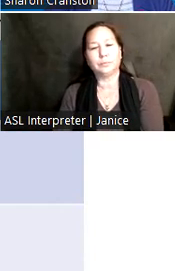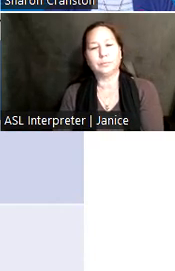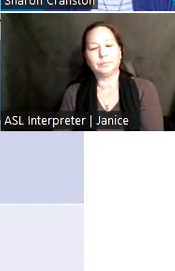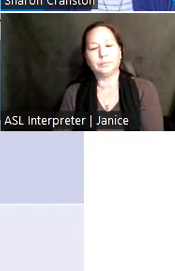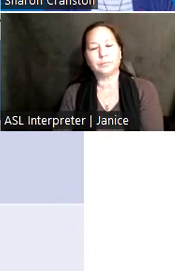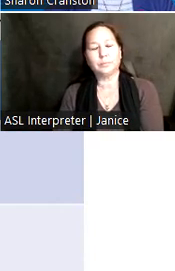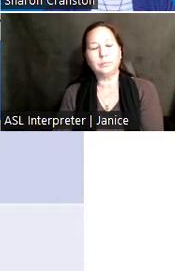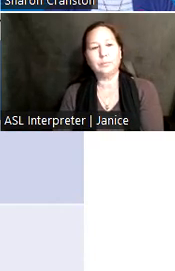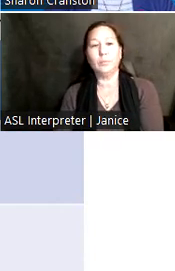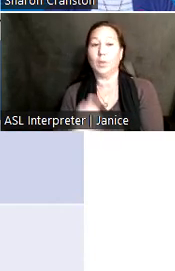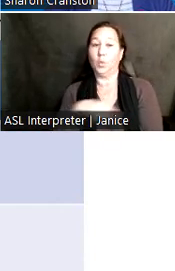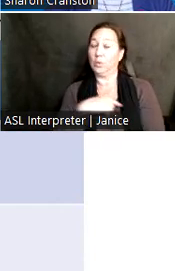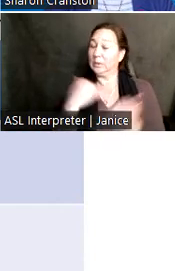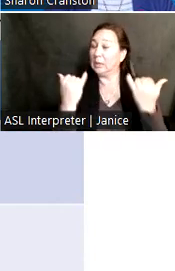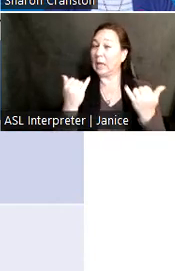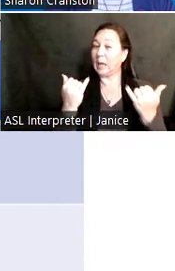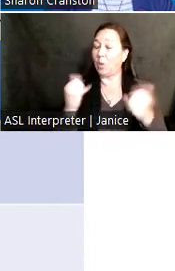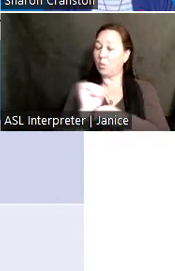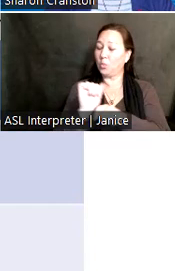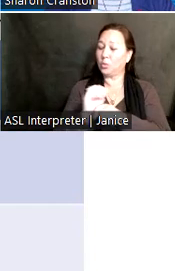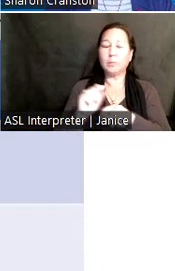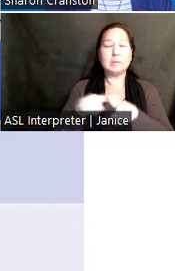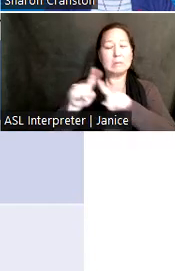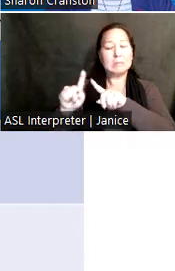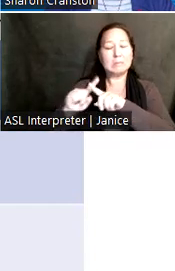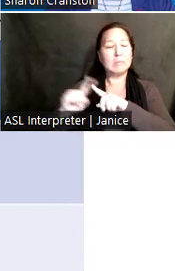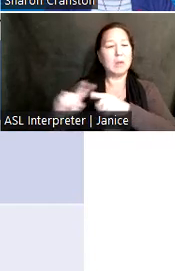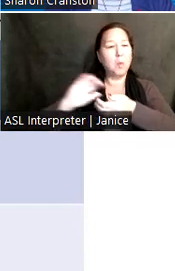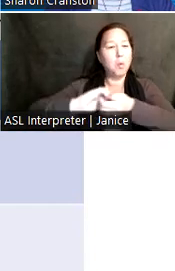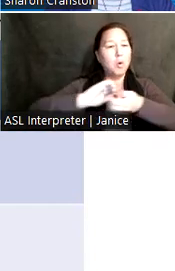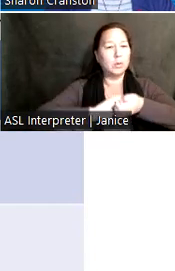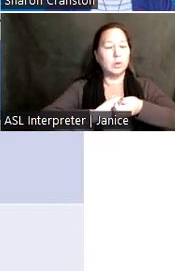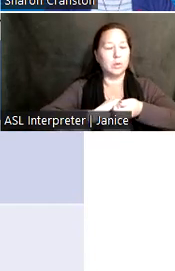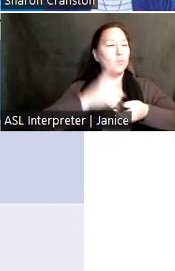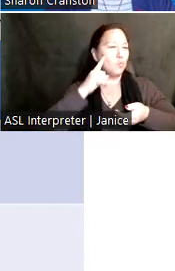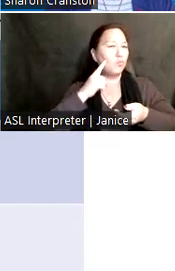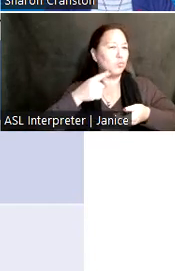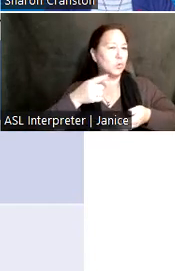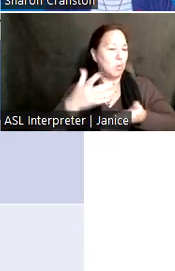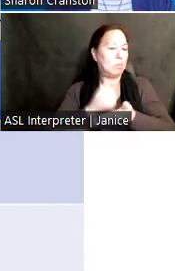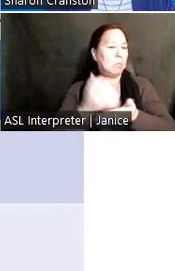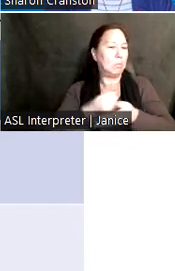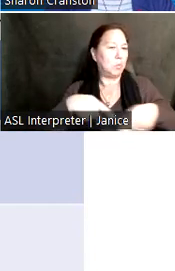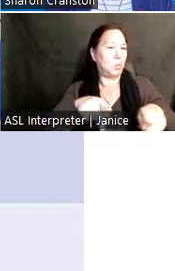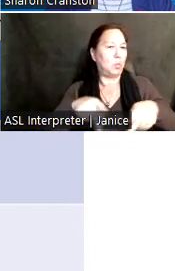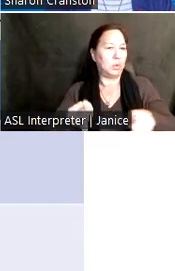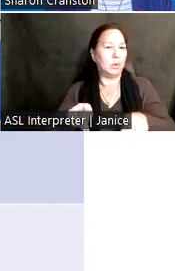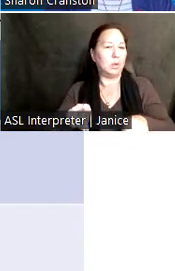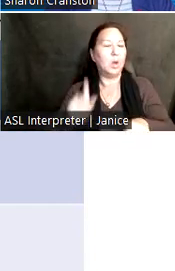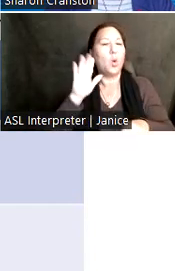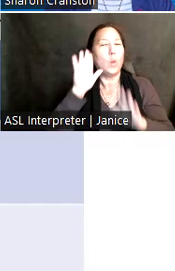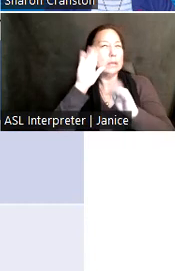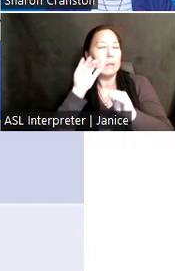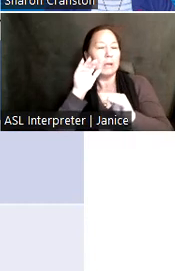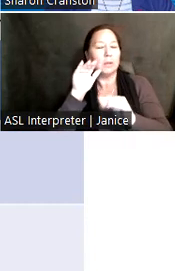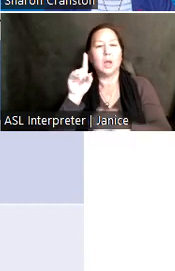We are currently working with our various partners on the necessary permitting for this project. We expect to reach 100% design